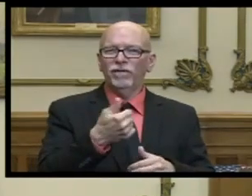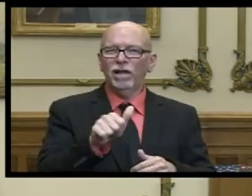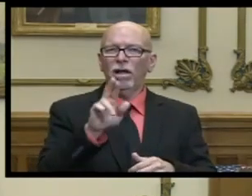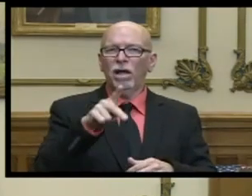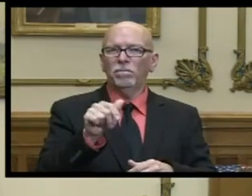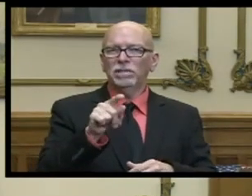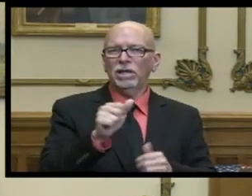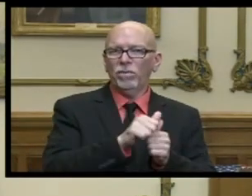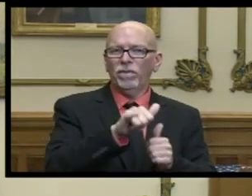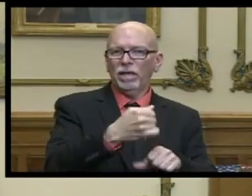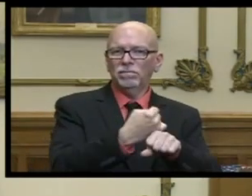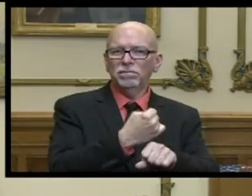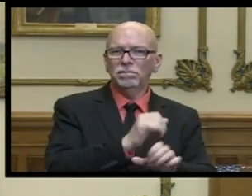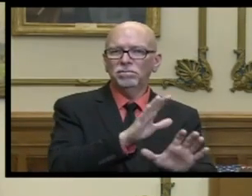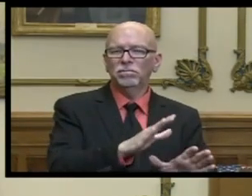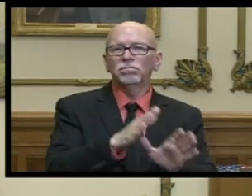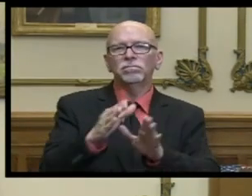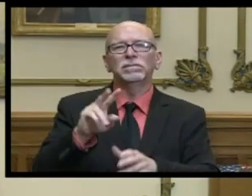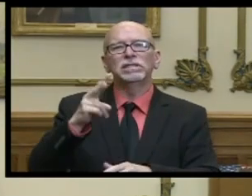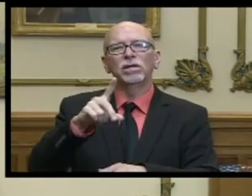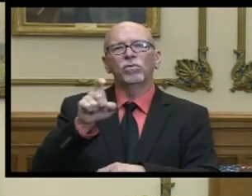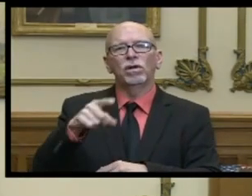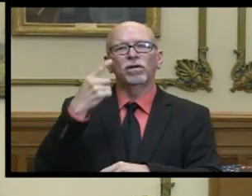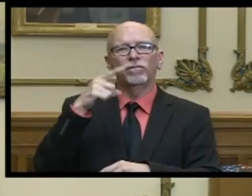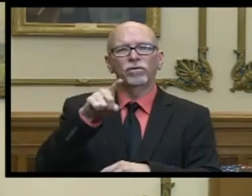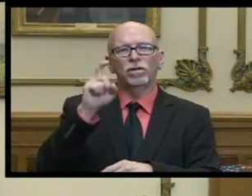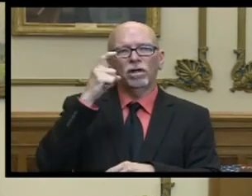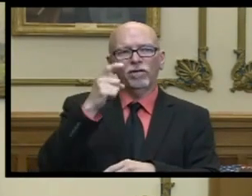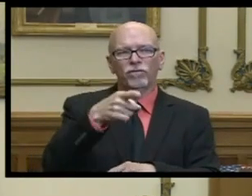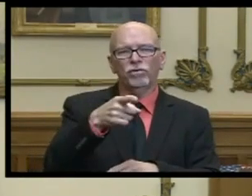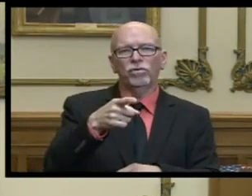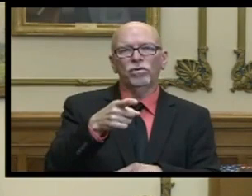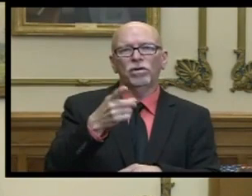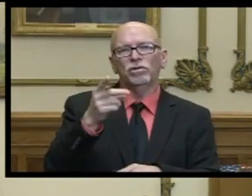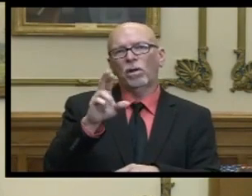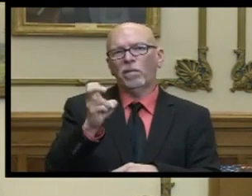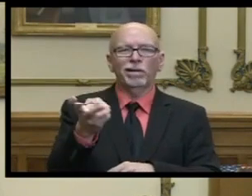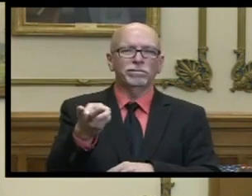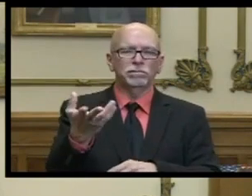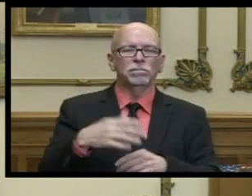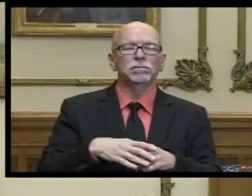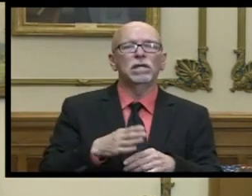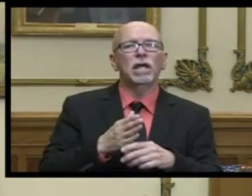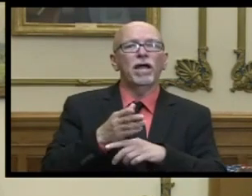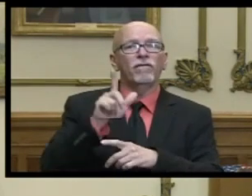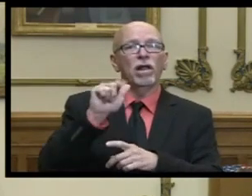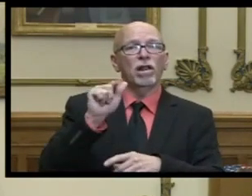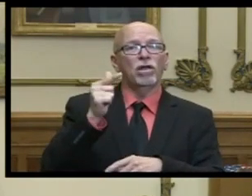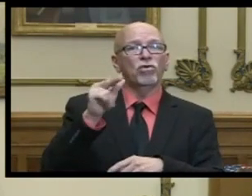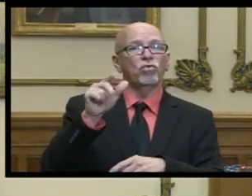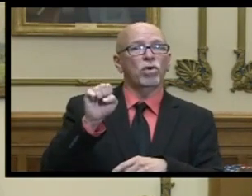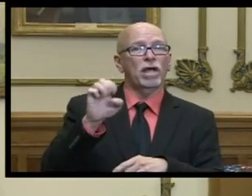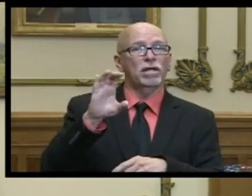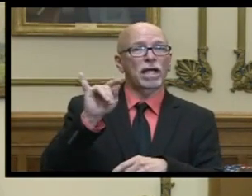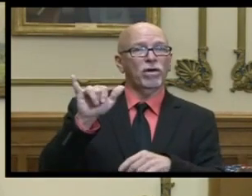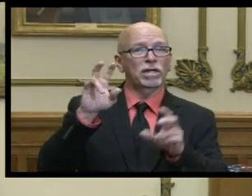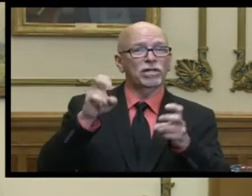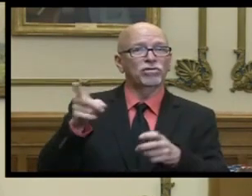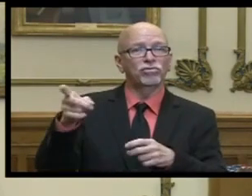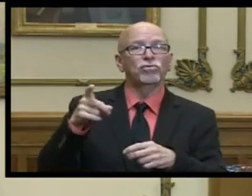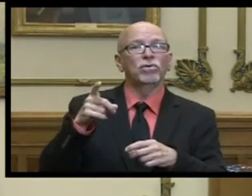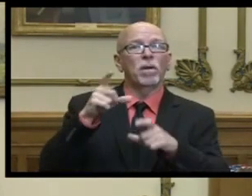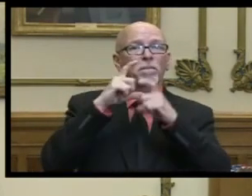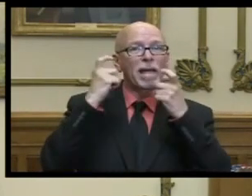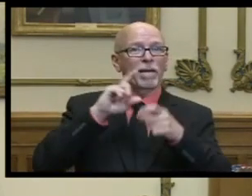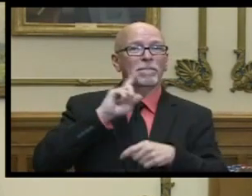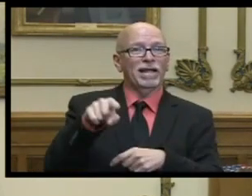updated uh that uh and then my second question for uh governor holcomb and dr box after lagrange county issued a countywide mask mandate on